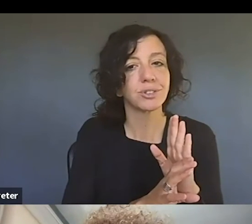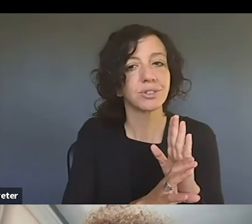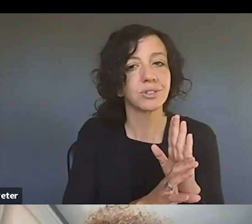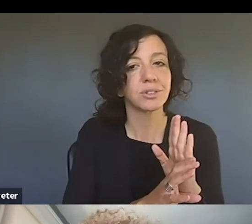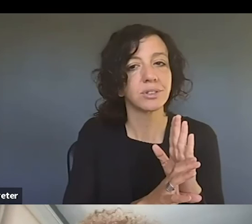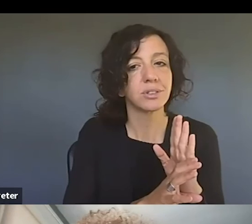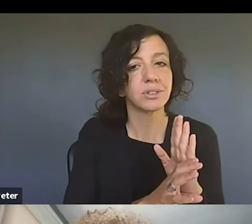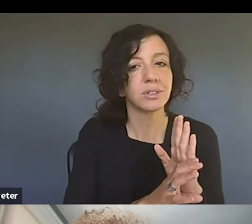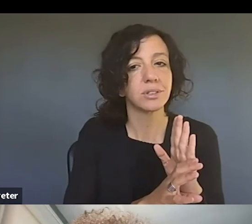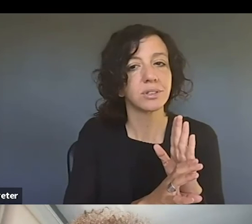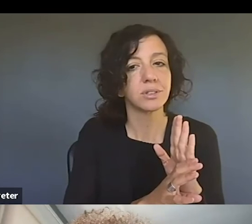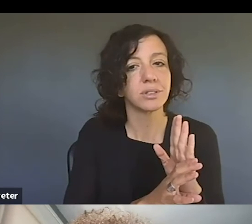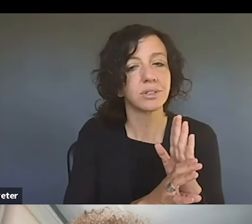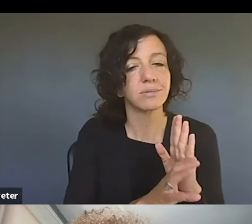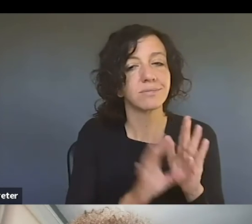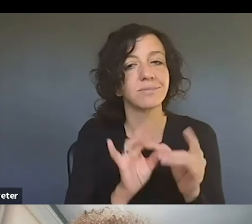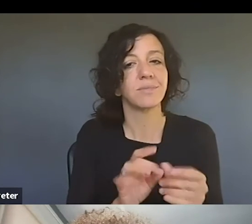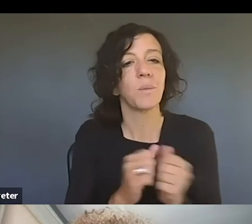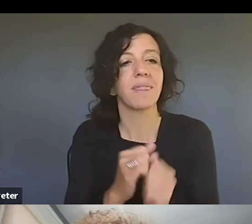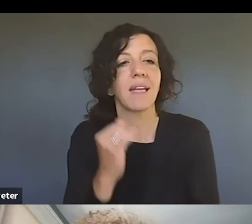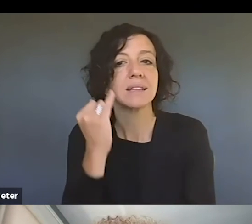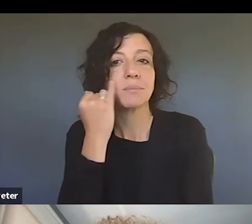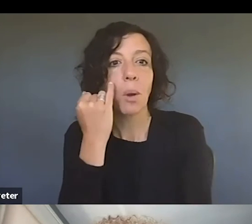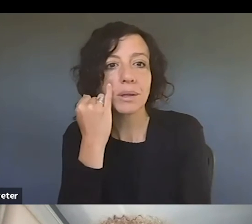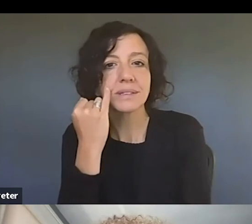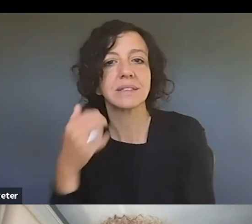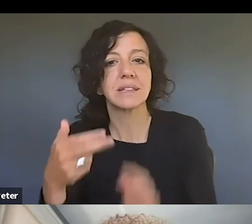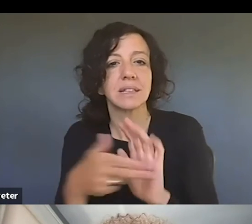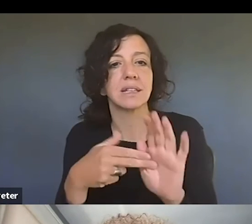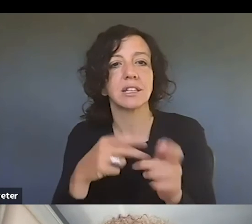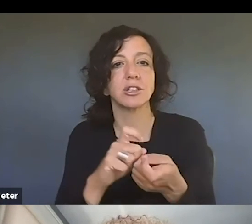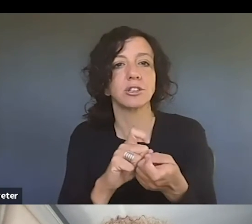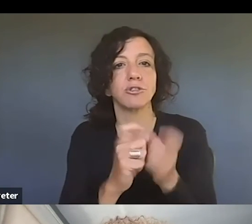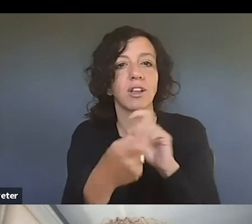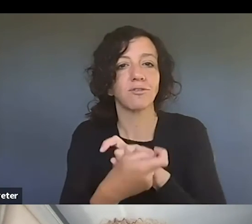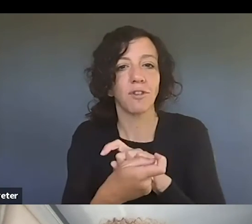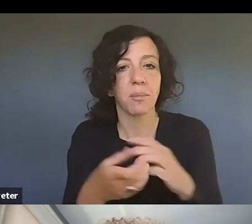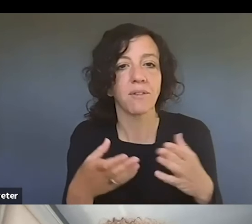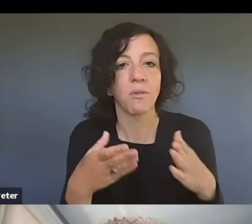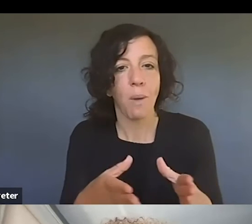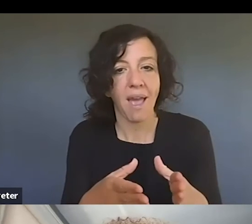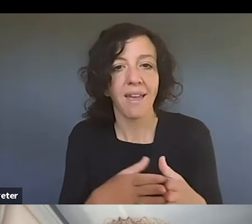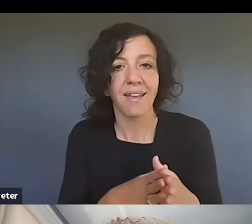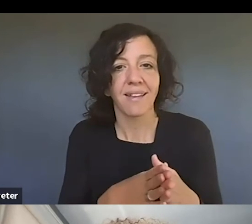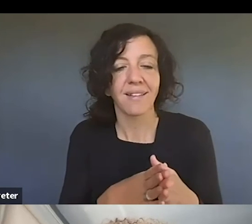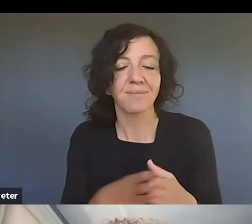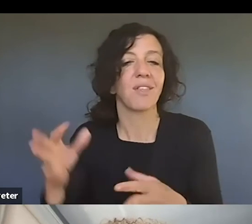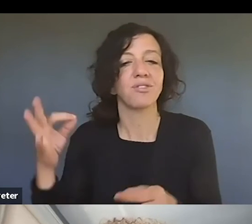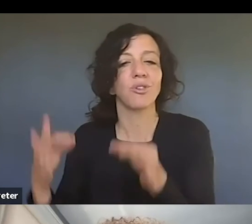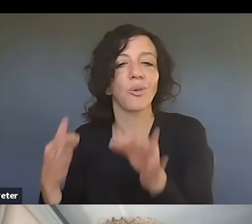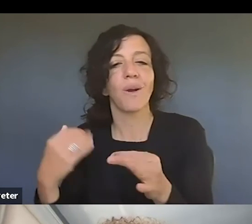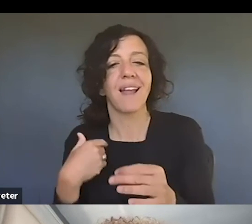um, supposedly transformative way, the court came up with different,